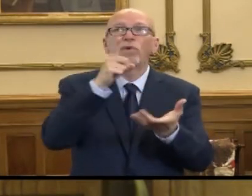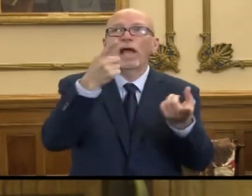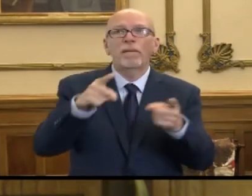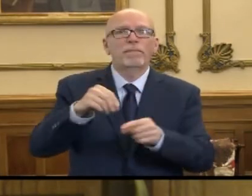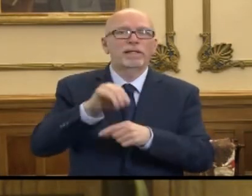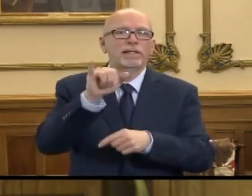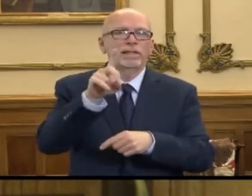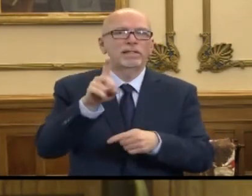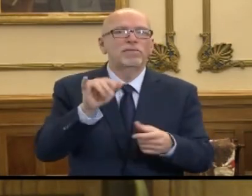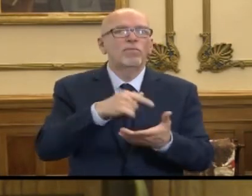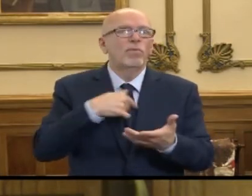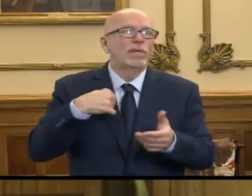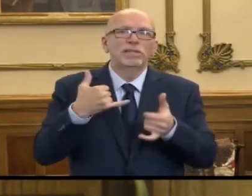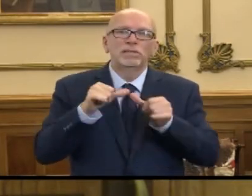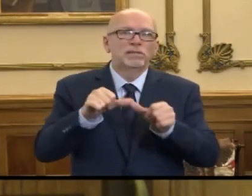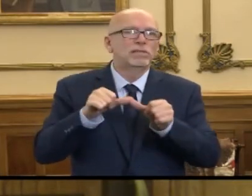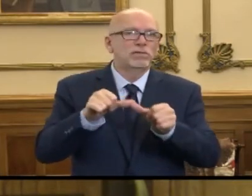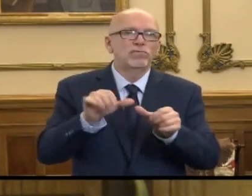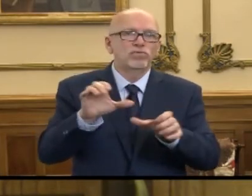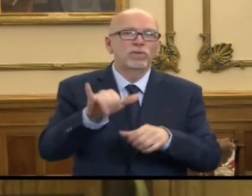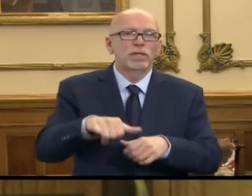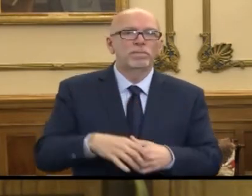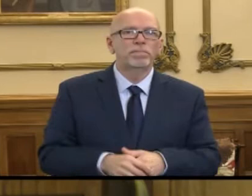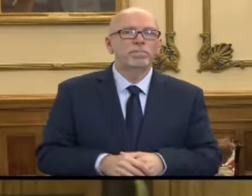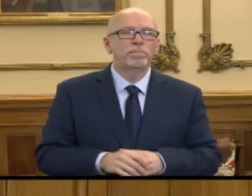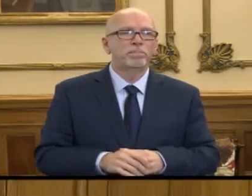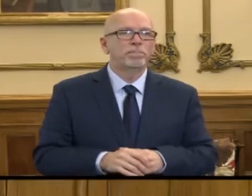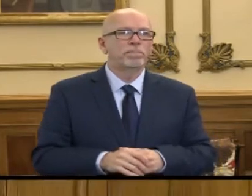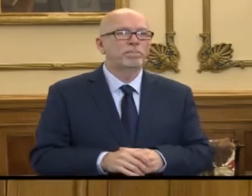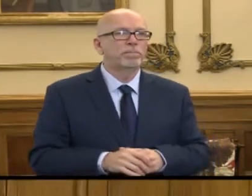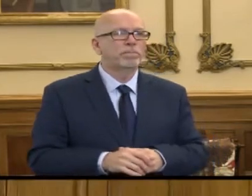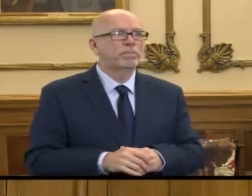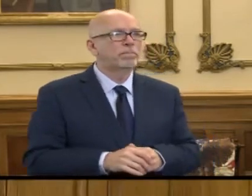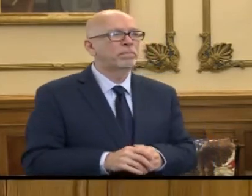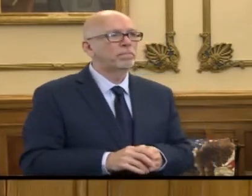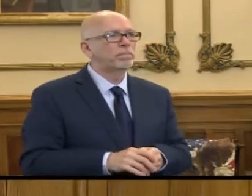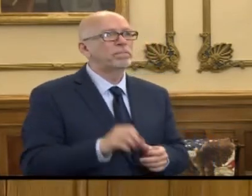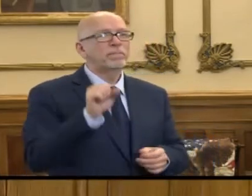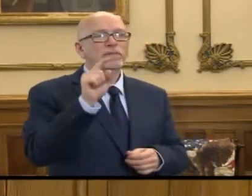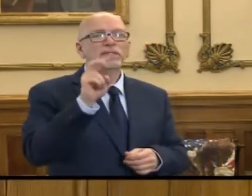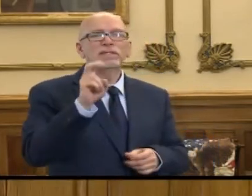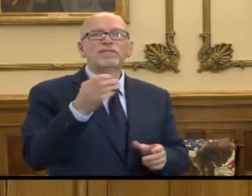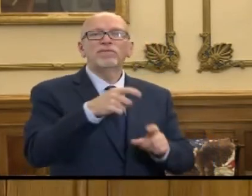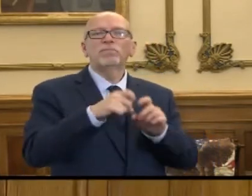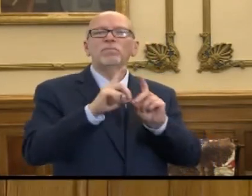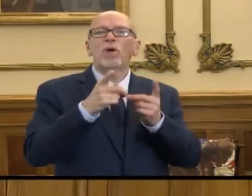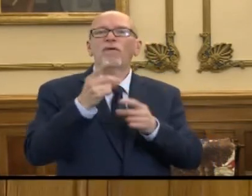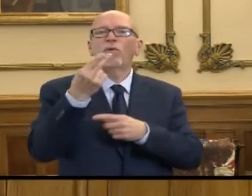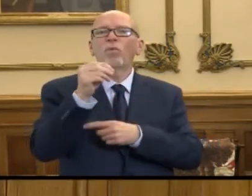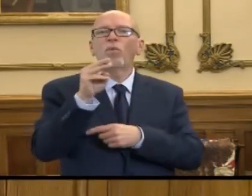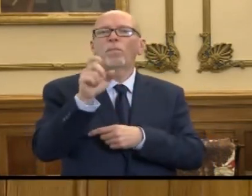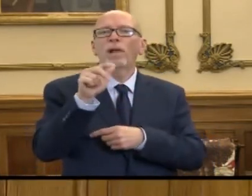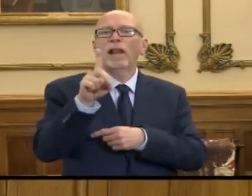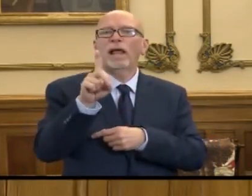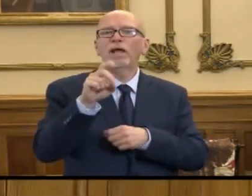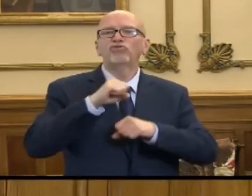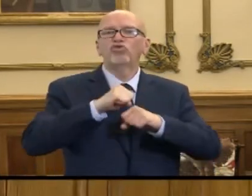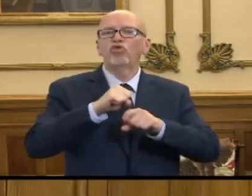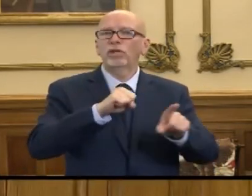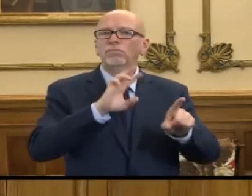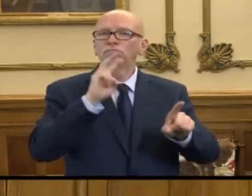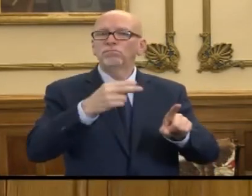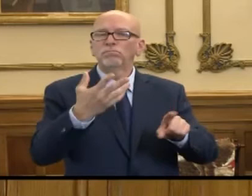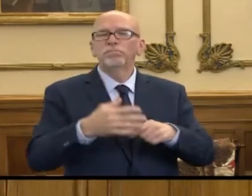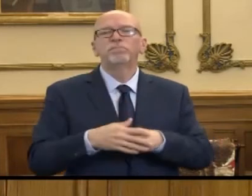Indiana. And that's what we continue to have a commitment to. Thank you. Steve, from the Department of Homeland Security perspective. Yes, sir.